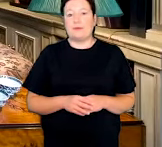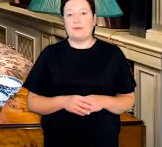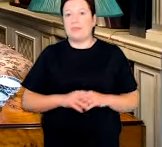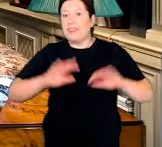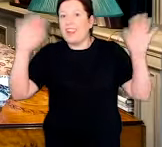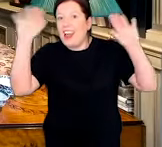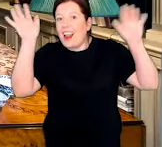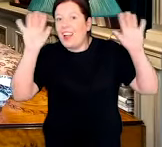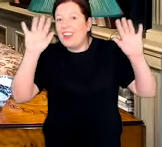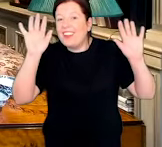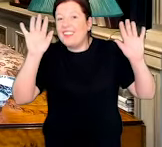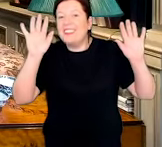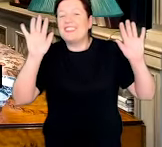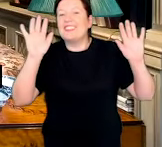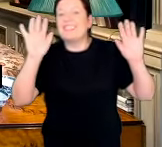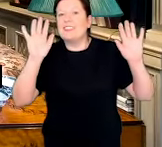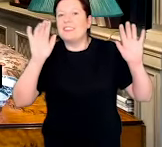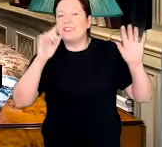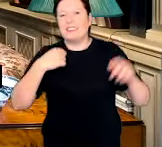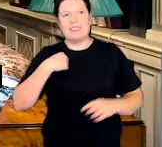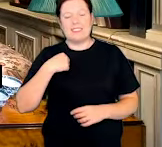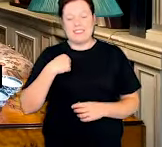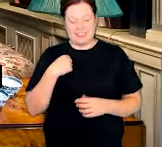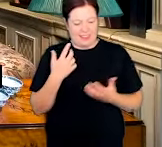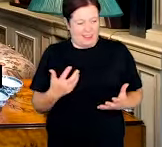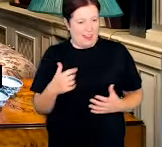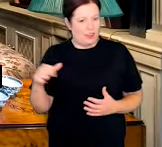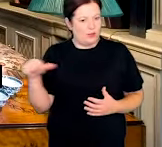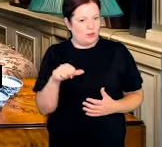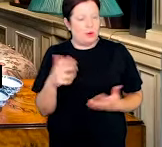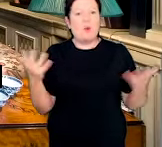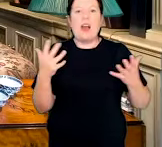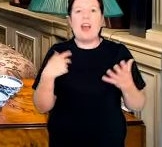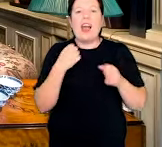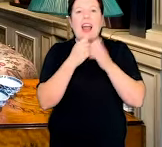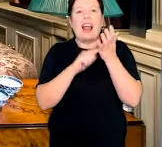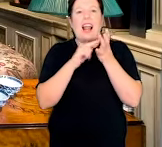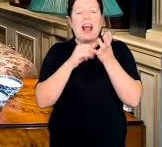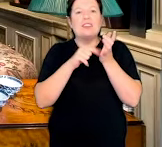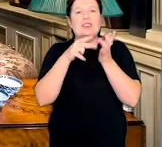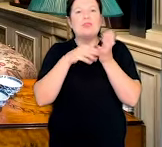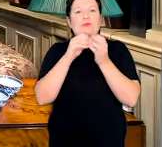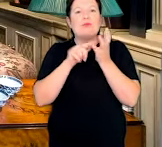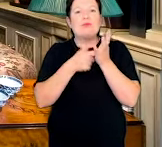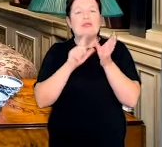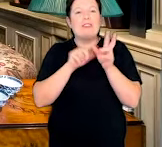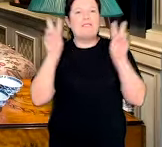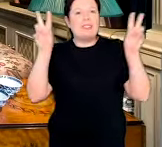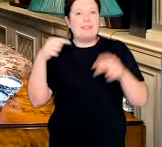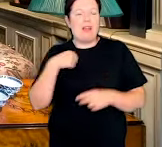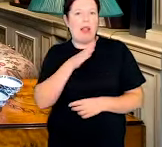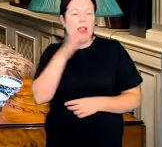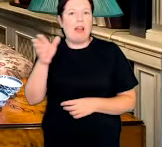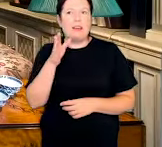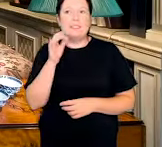Hey everybody. I was supposed to be at Glastonbury Festival this week, but I'm not. I'm here, welcoming